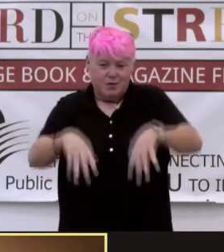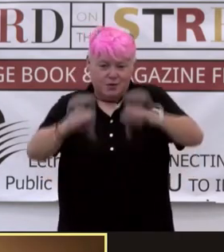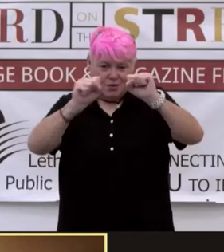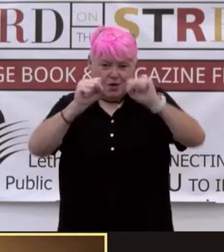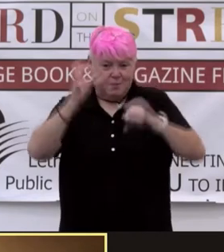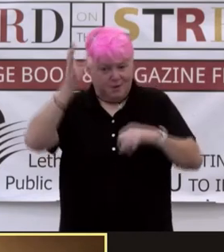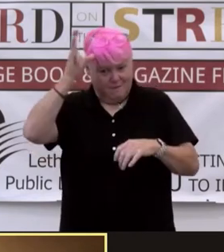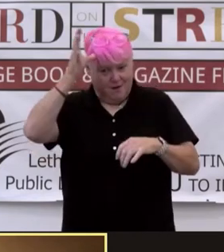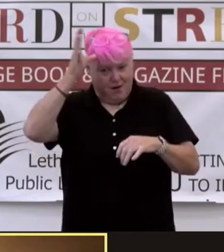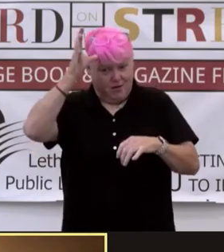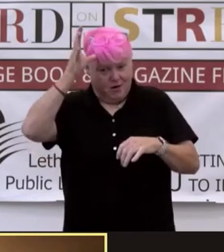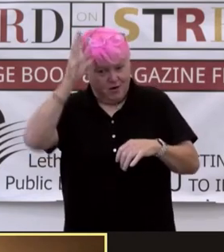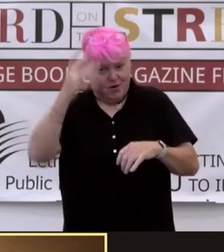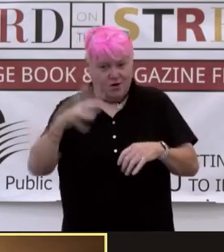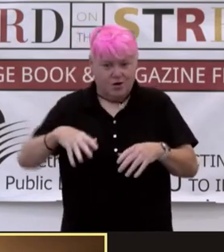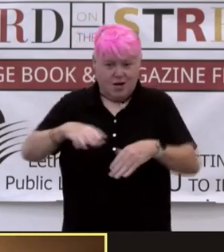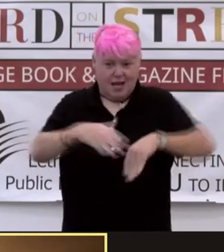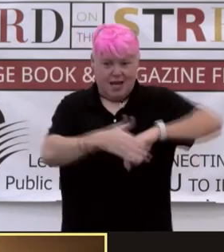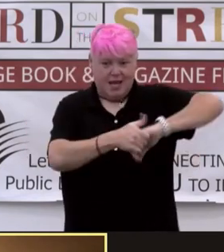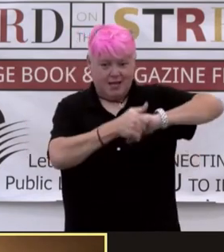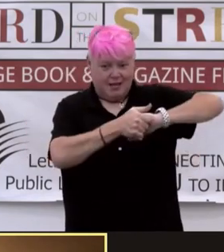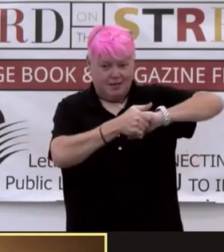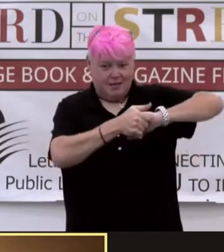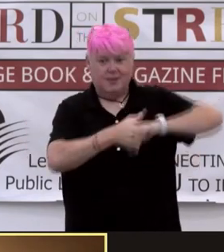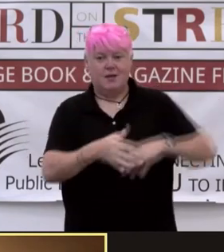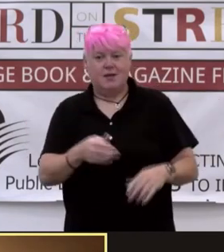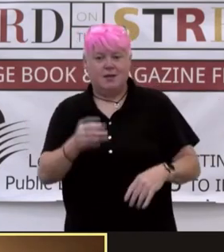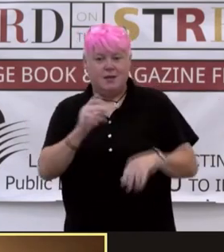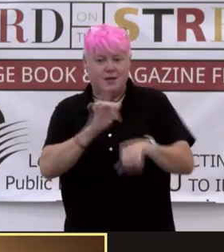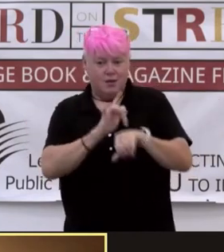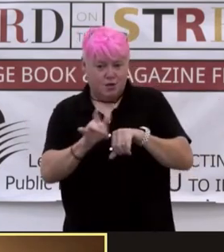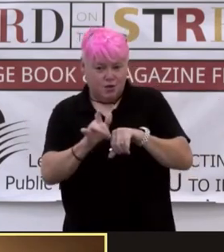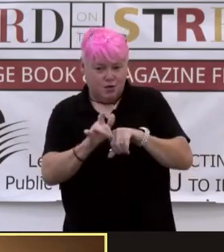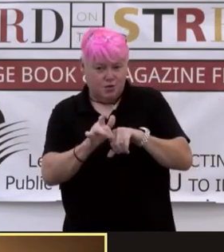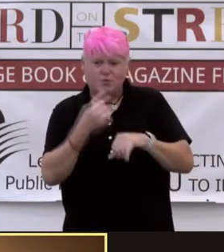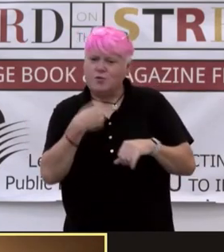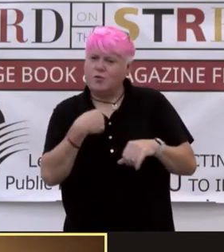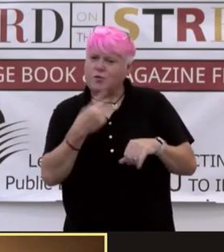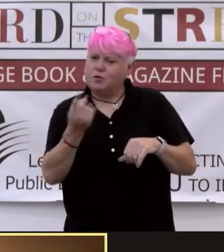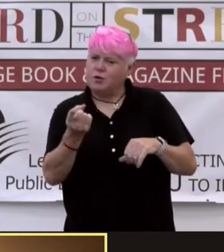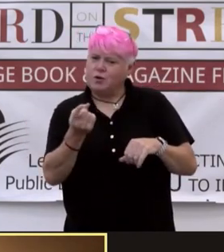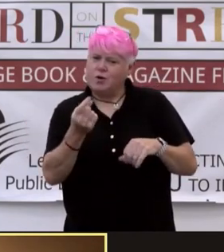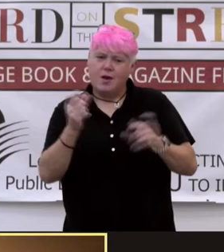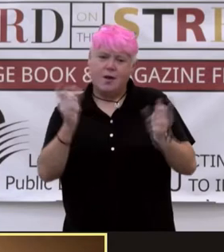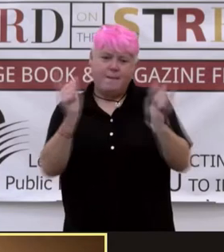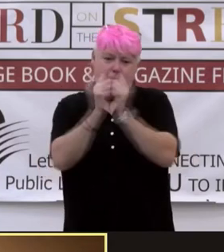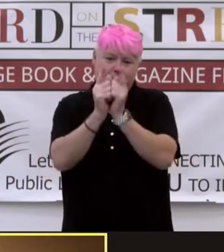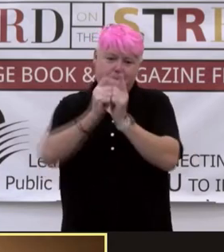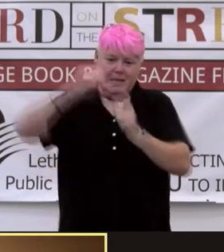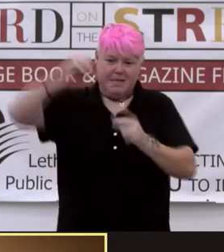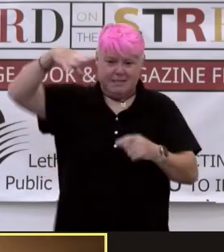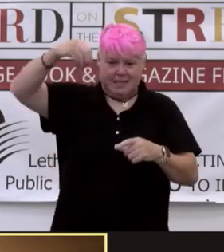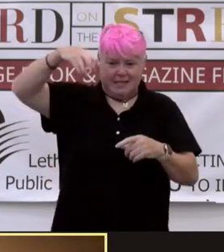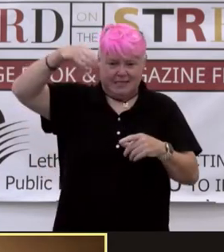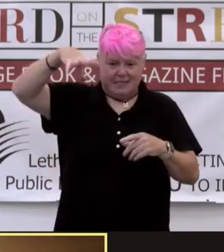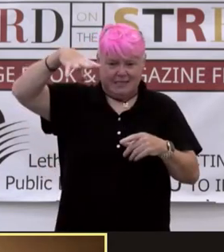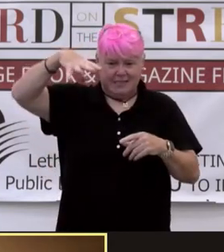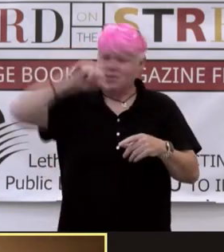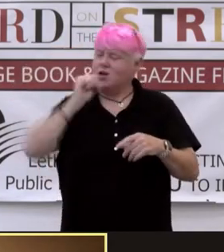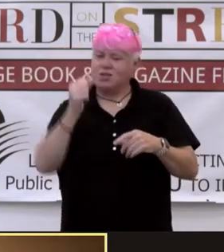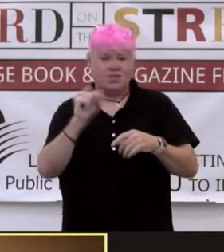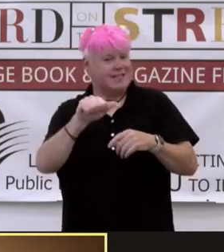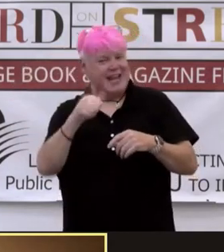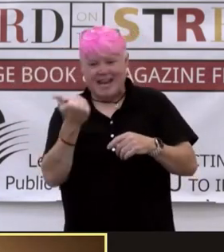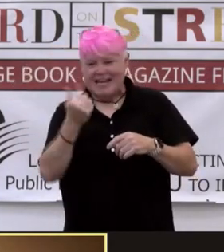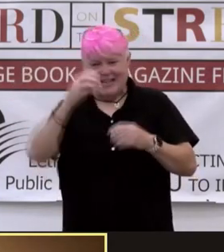snugly in his much larger one. Noor, Jagan told her, means light, but not just any light. Noor means